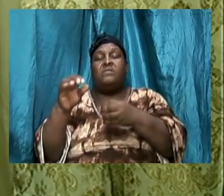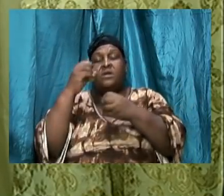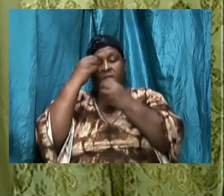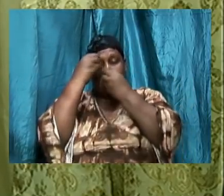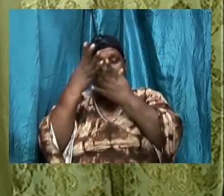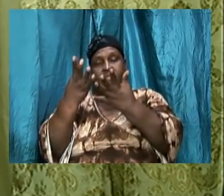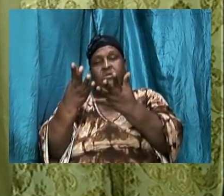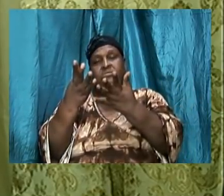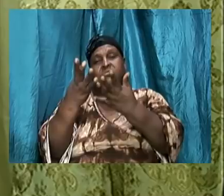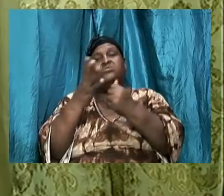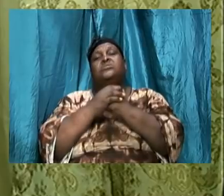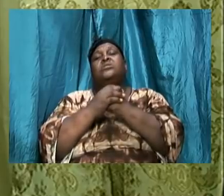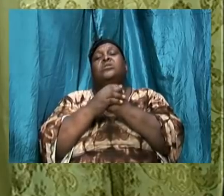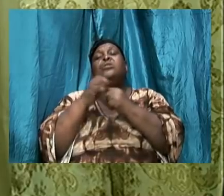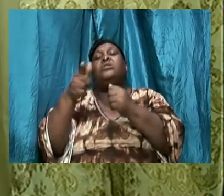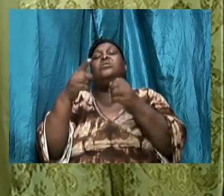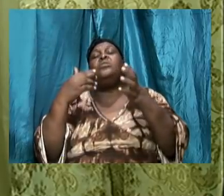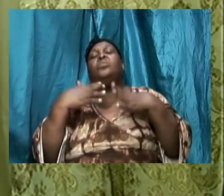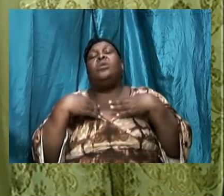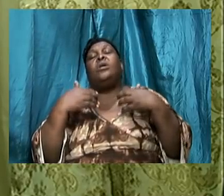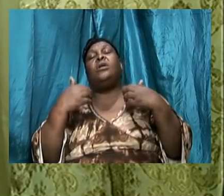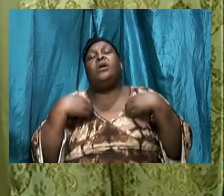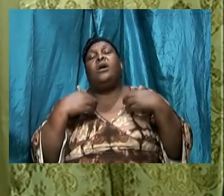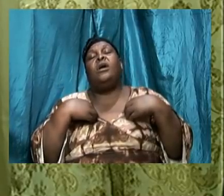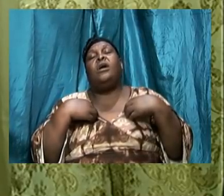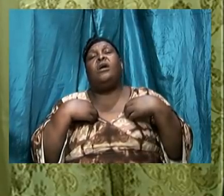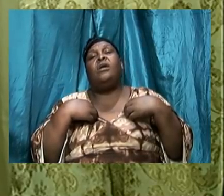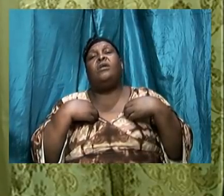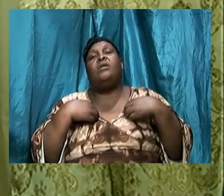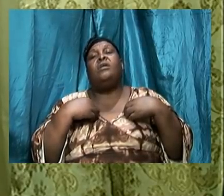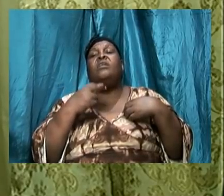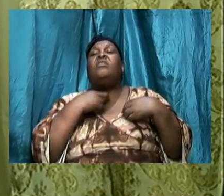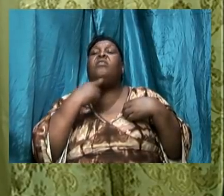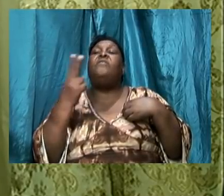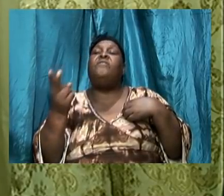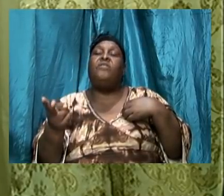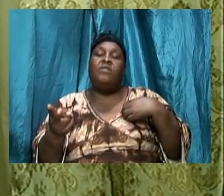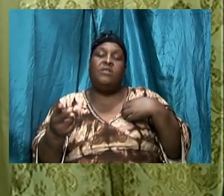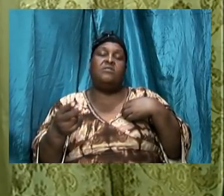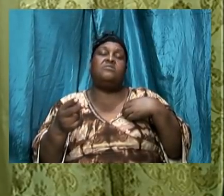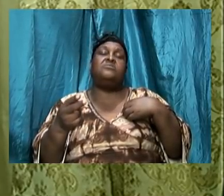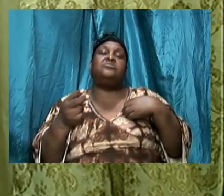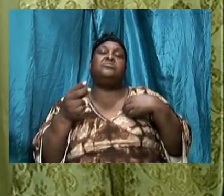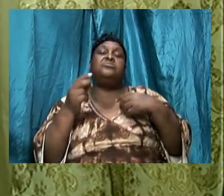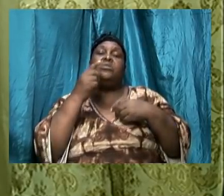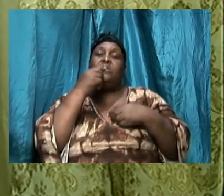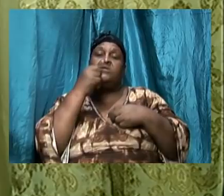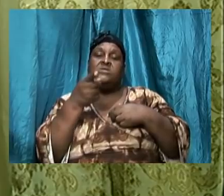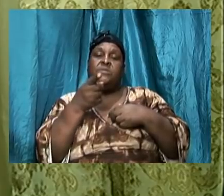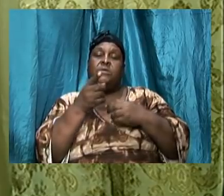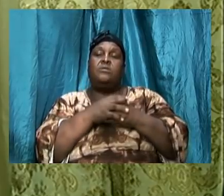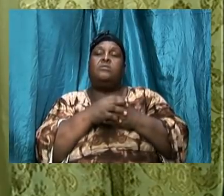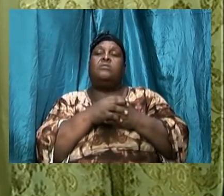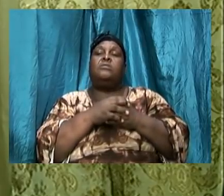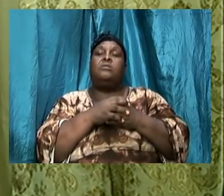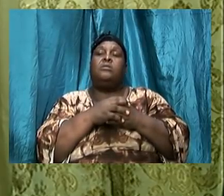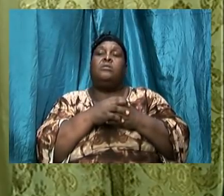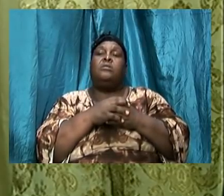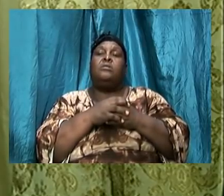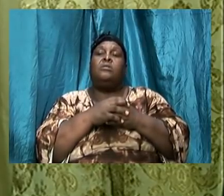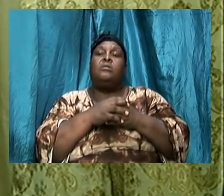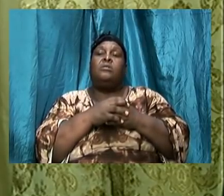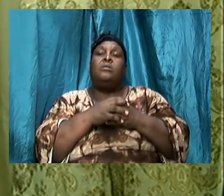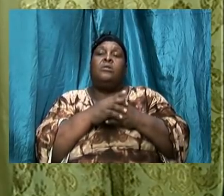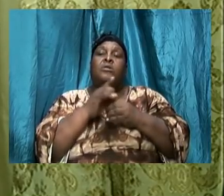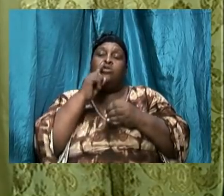you will have that by way of a voice note alright and we certainly should have that